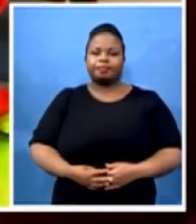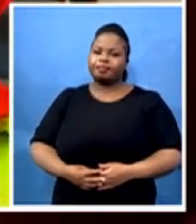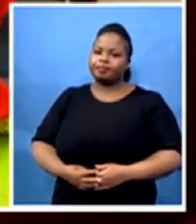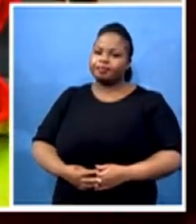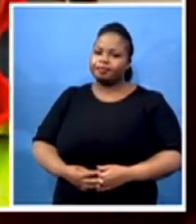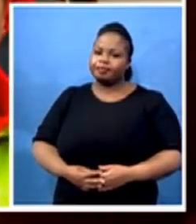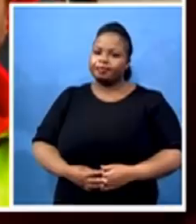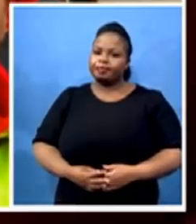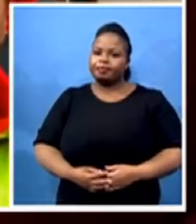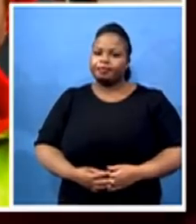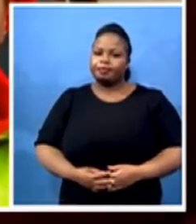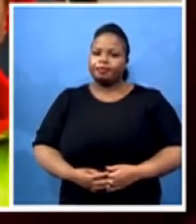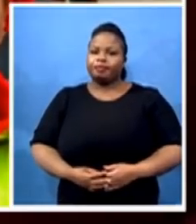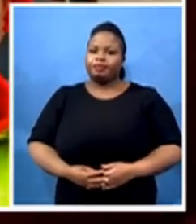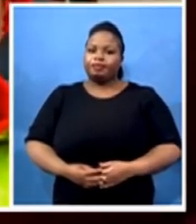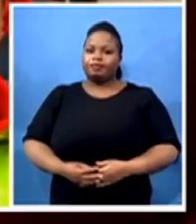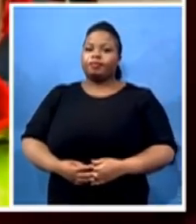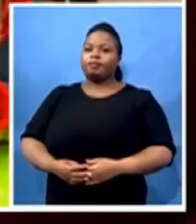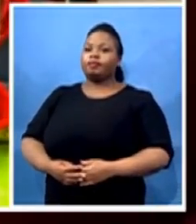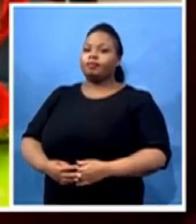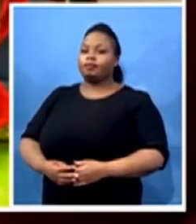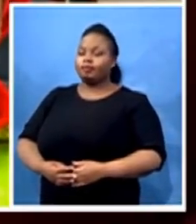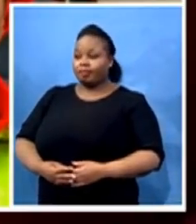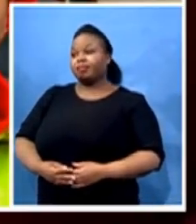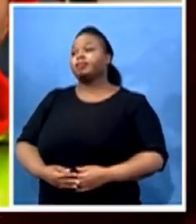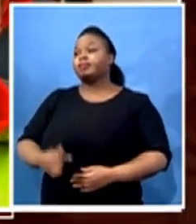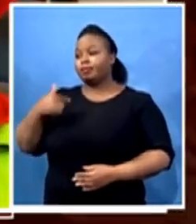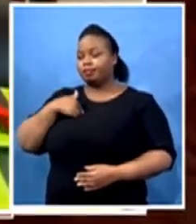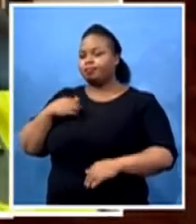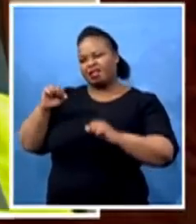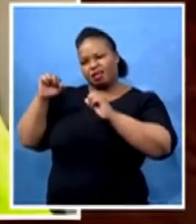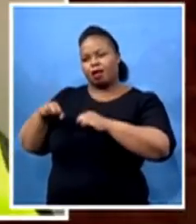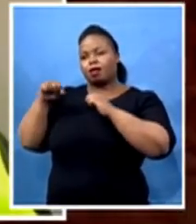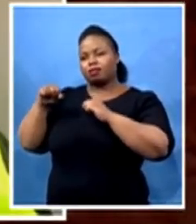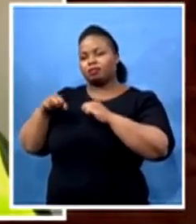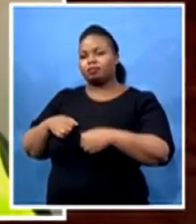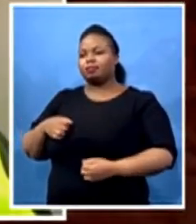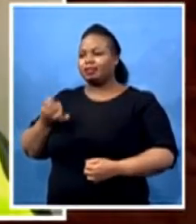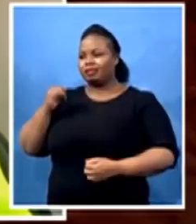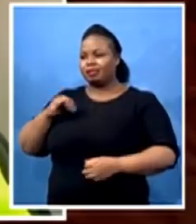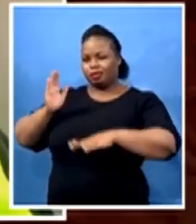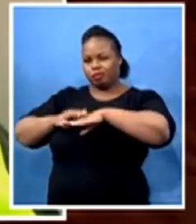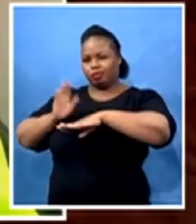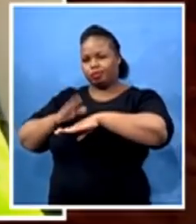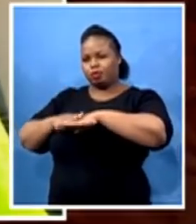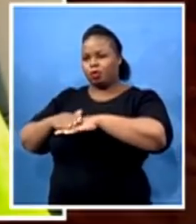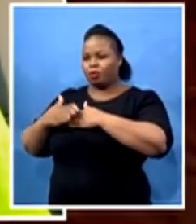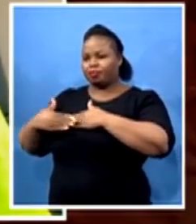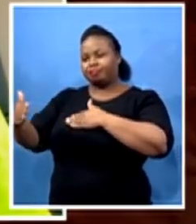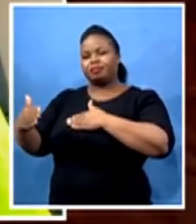Yes, I want to agree that indeed we still have a lot of infrastructure challenges, especially